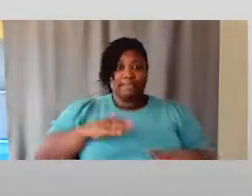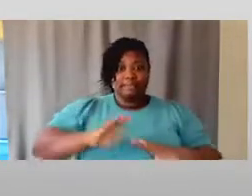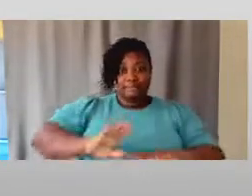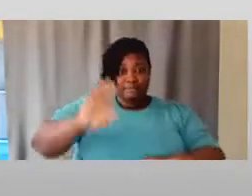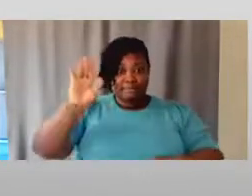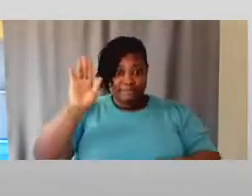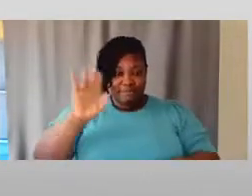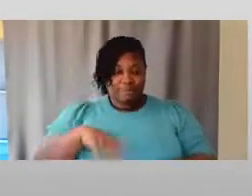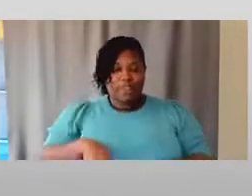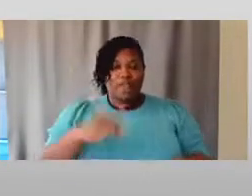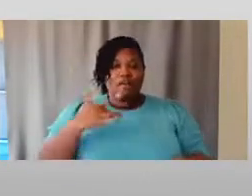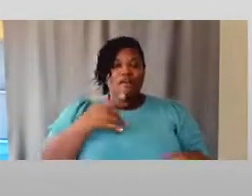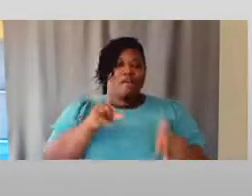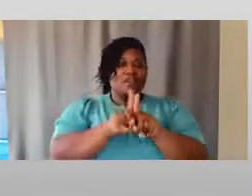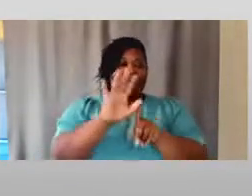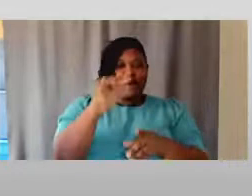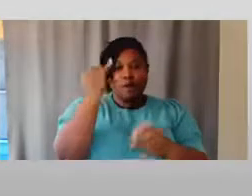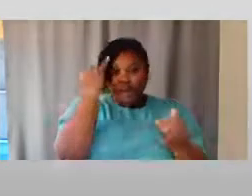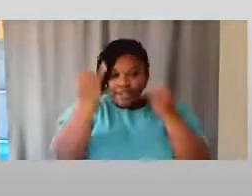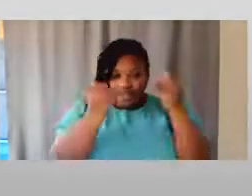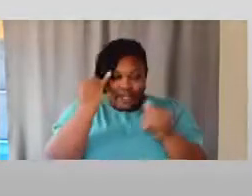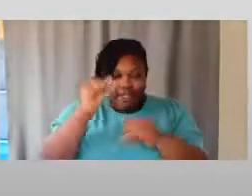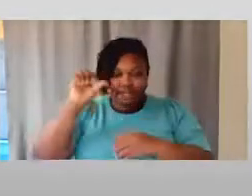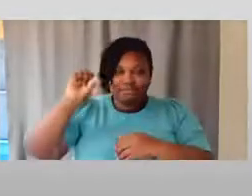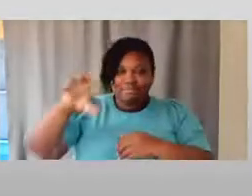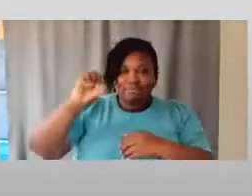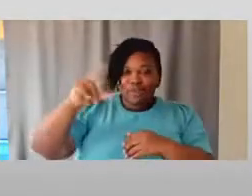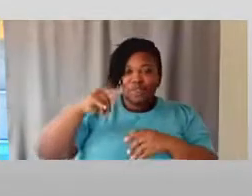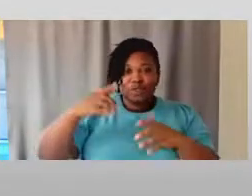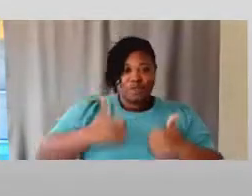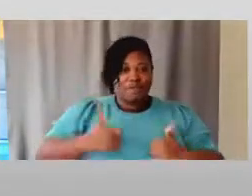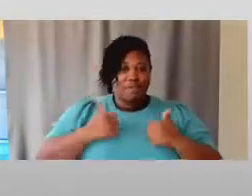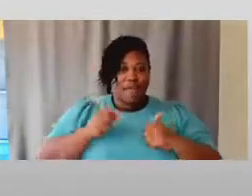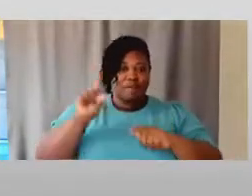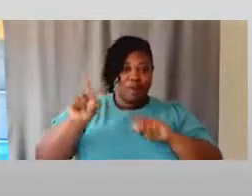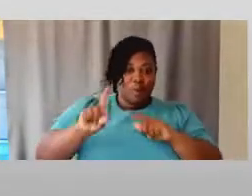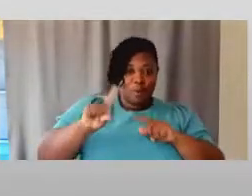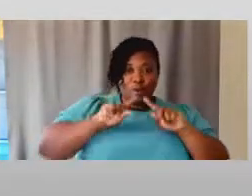And please feel free to add your ideas to the live question and answer.